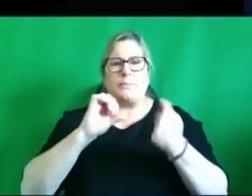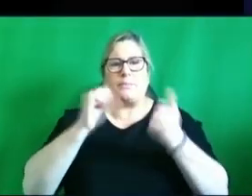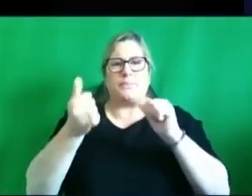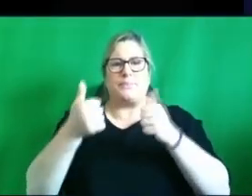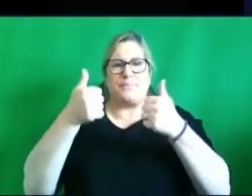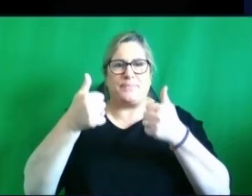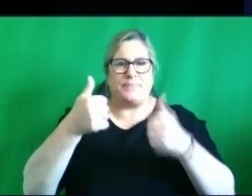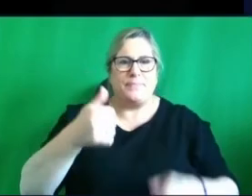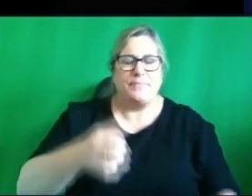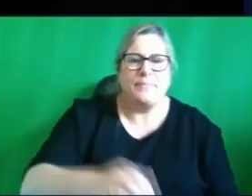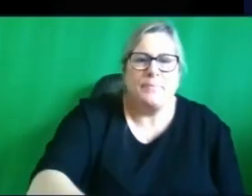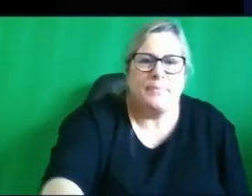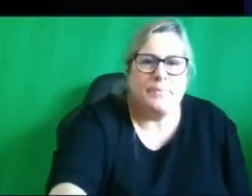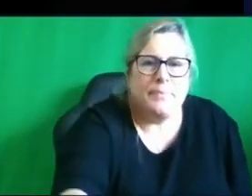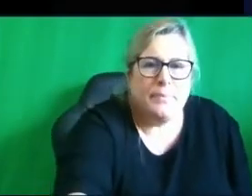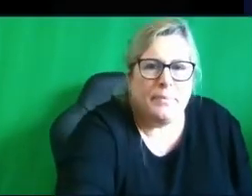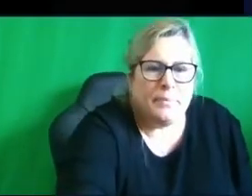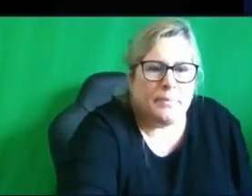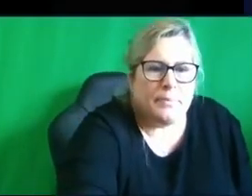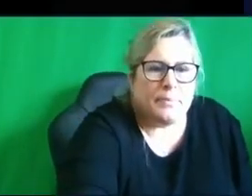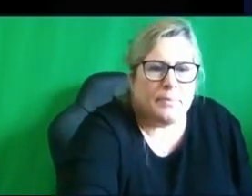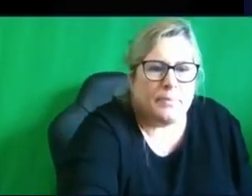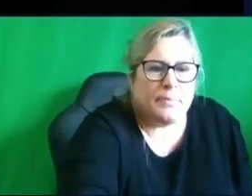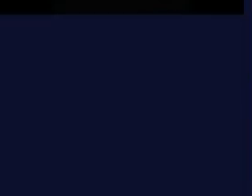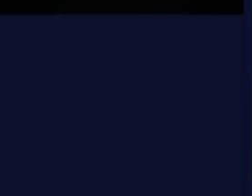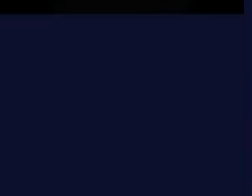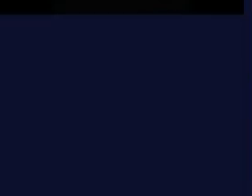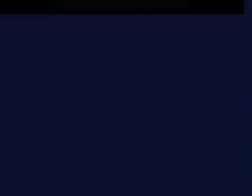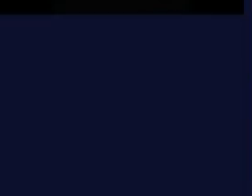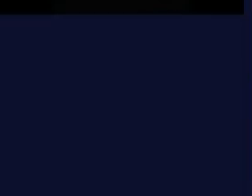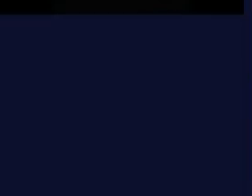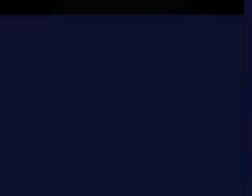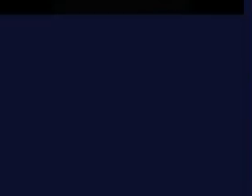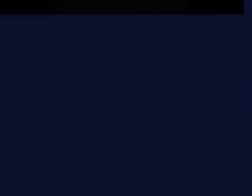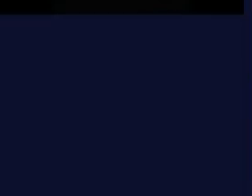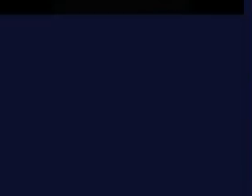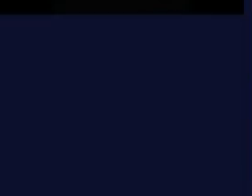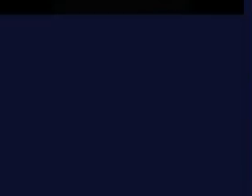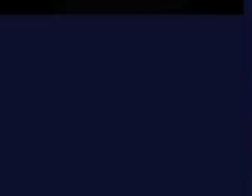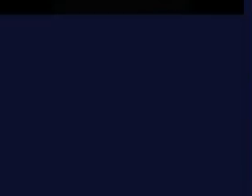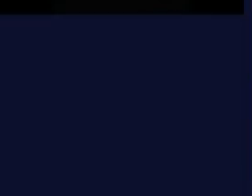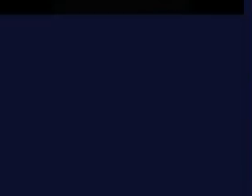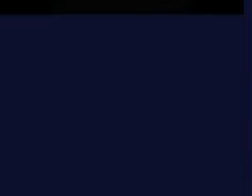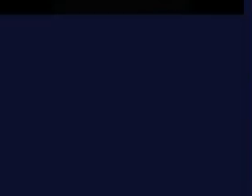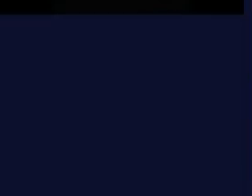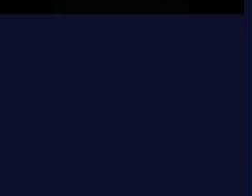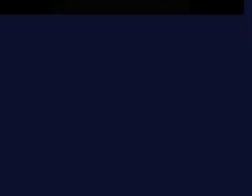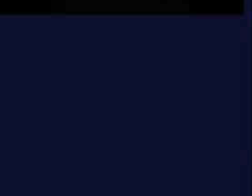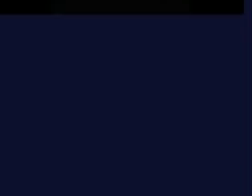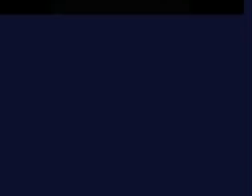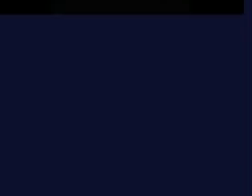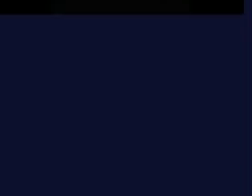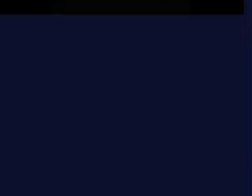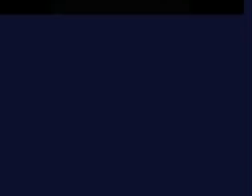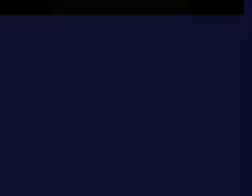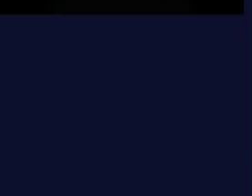and that's a very important topic about uh you know vaccine hesitancy in ethnic minority groups and i know in the uk and in northern ireland